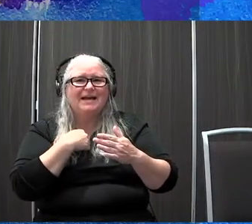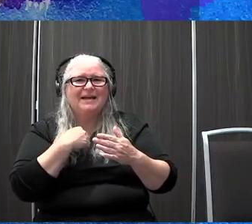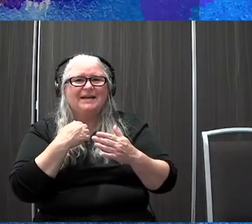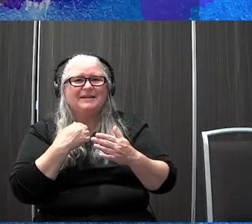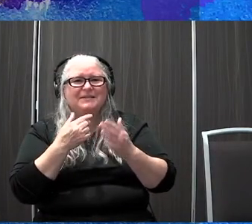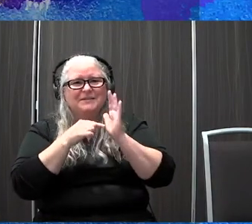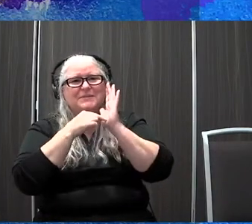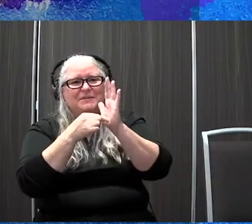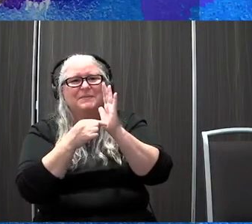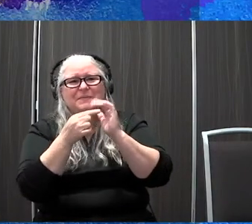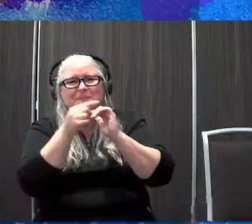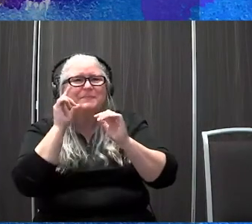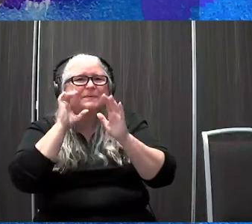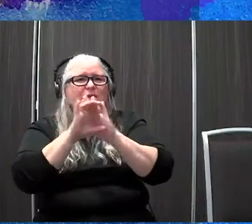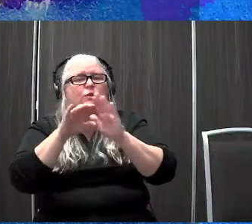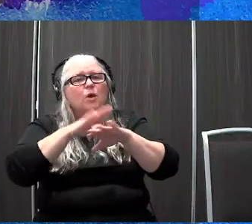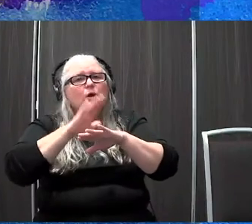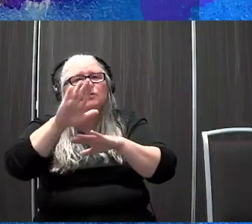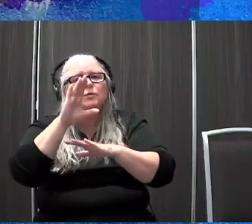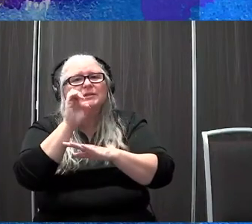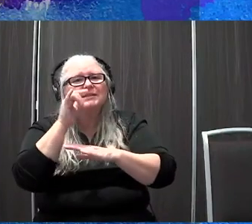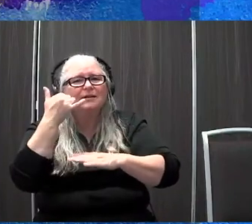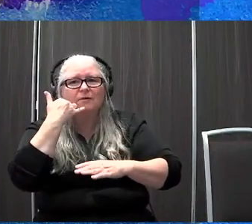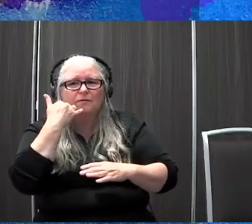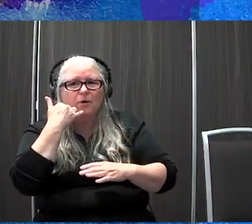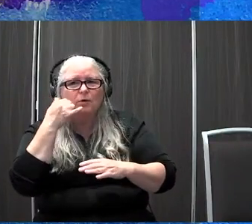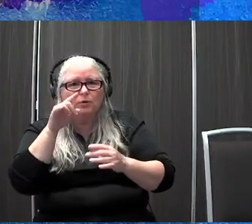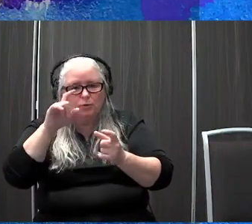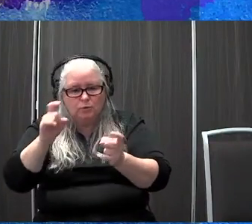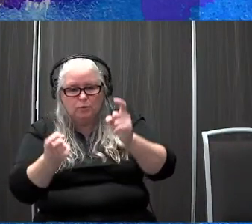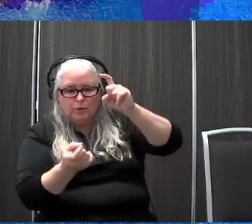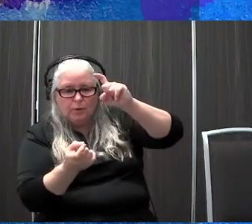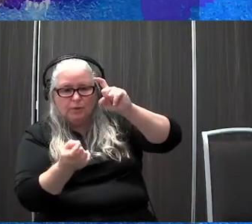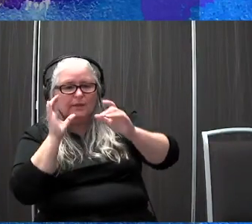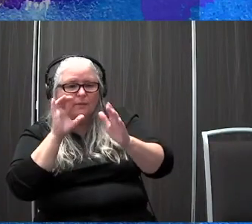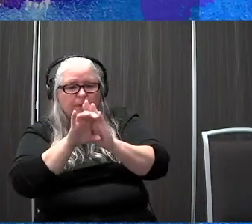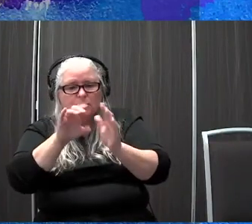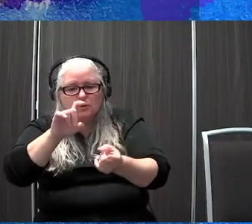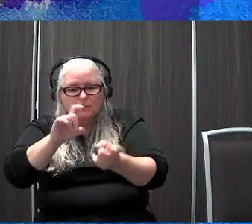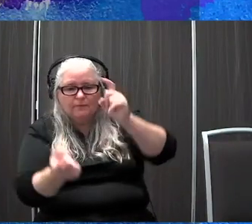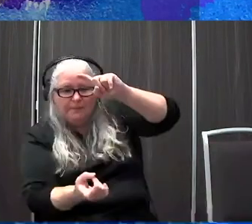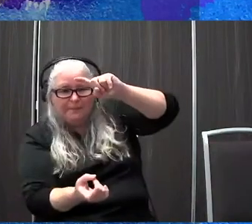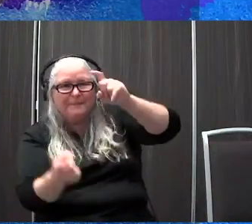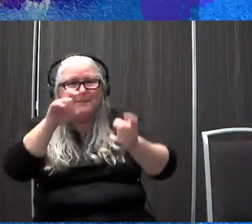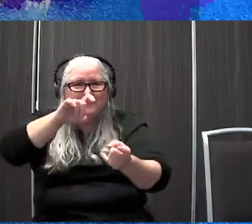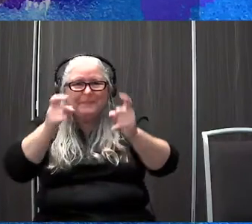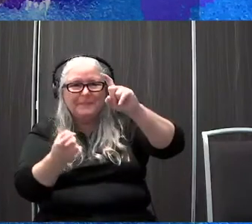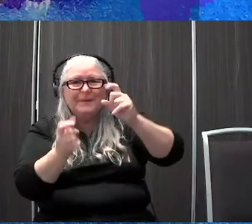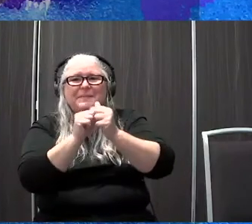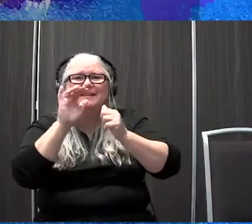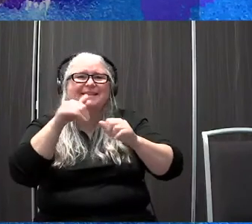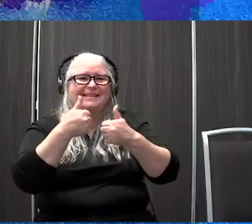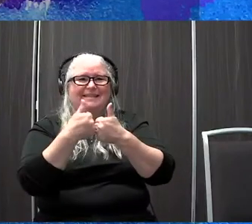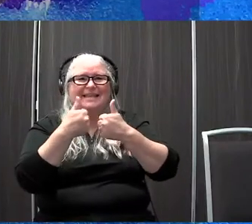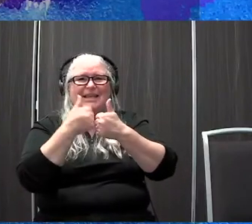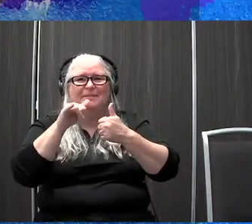for example, that on your cell phone, your cell phone, whenever you turn it, the picture flips for you. Or in this case, in this game, um, as this